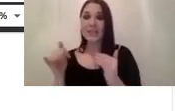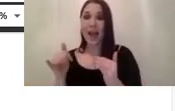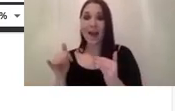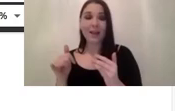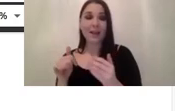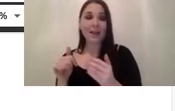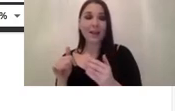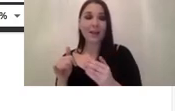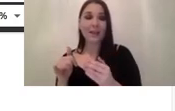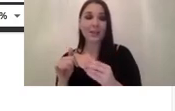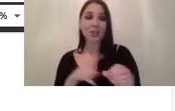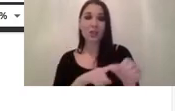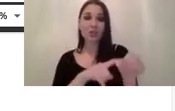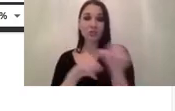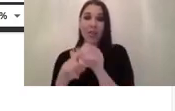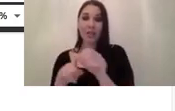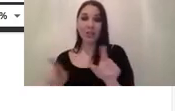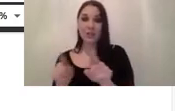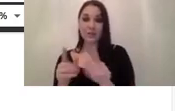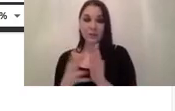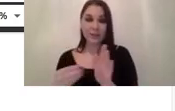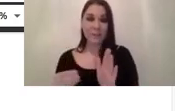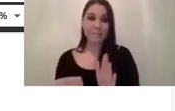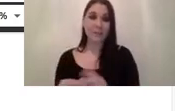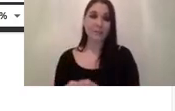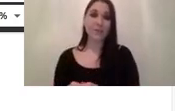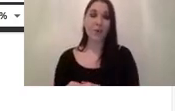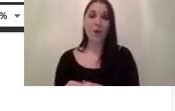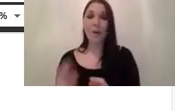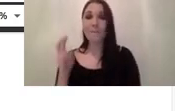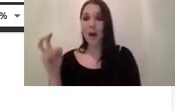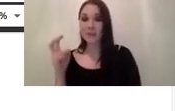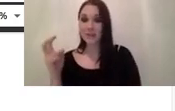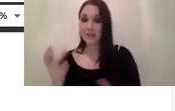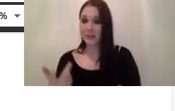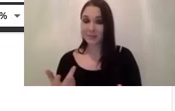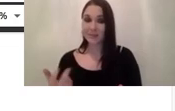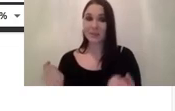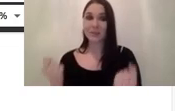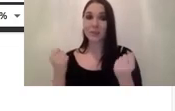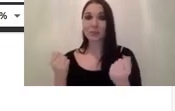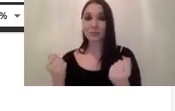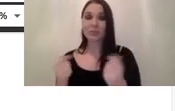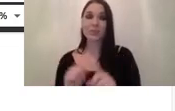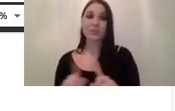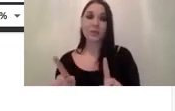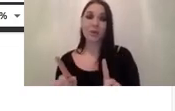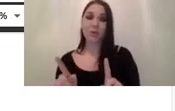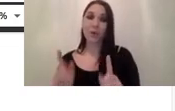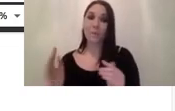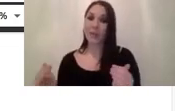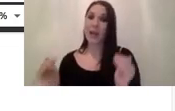trailers for instance or bosses and so on so of course the clearance is quite higher it can be actually